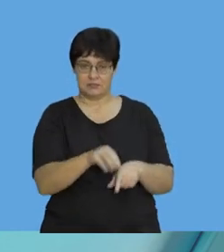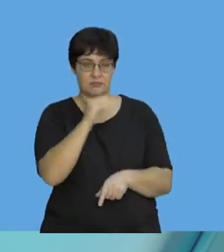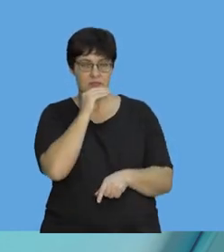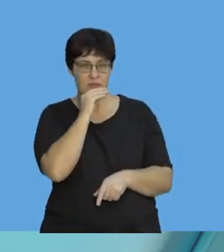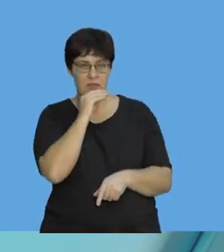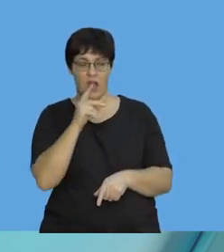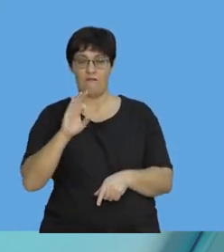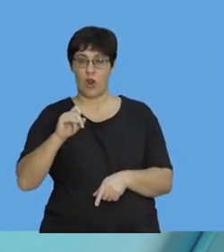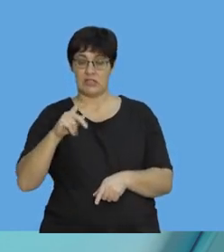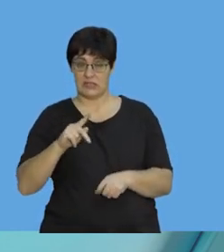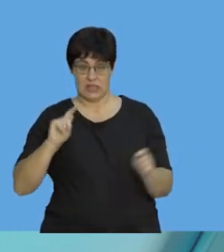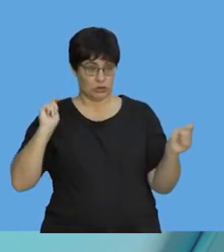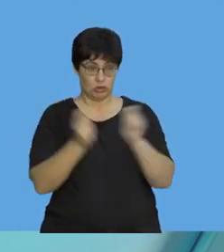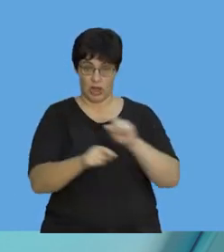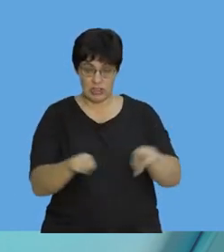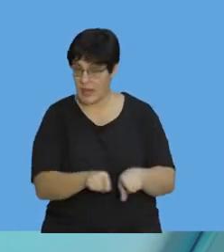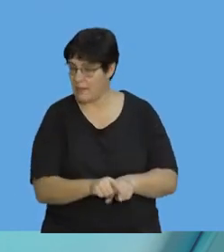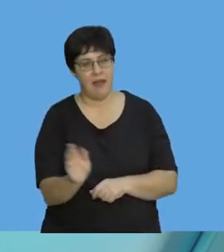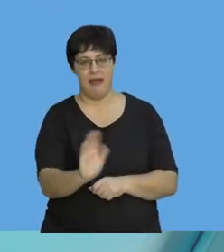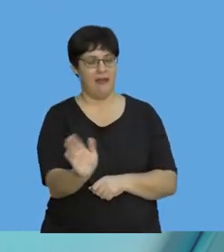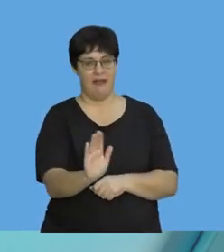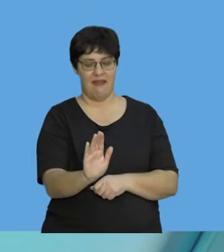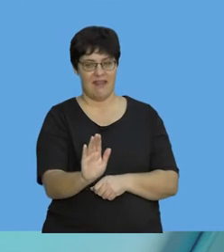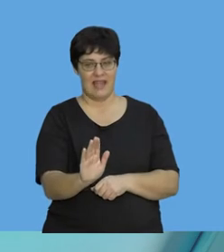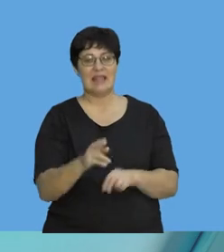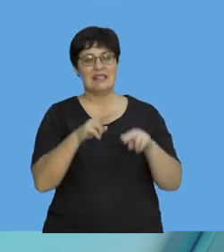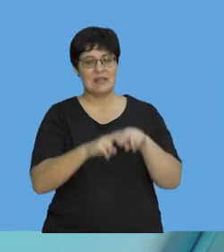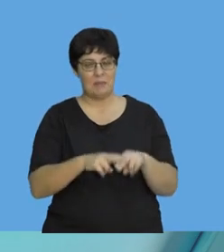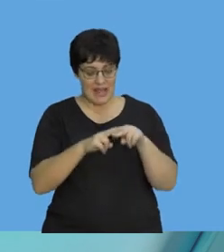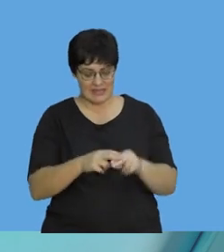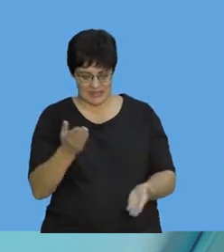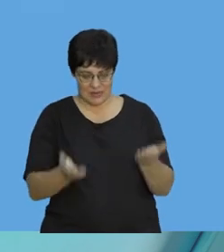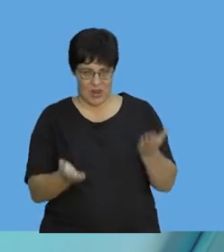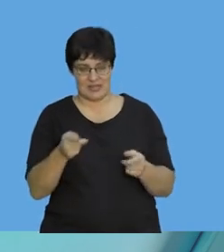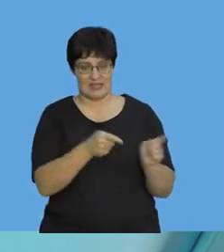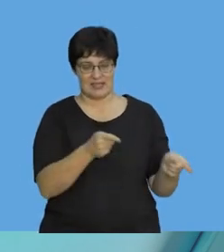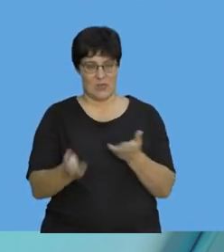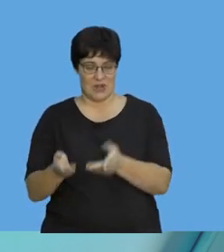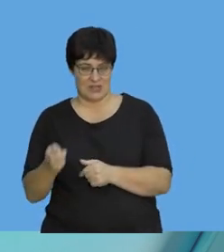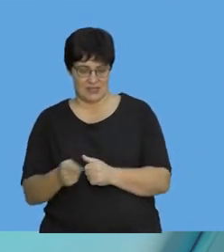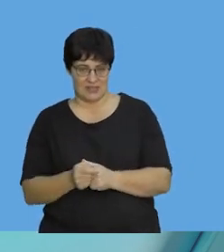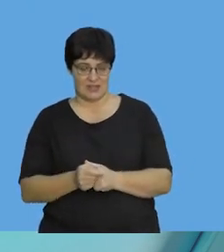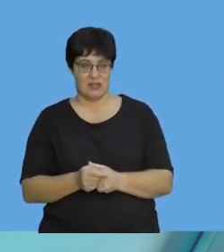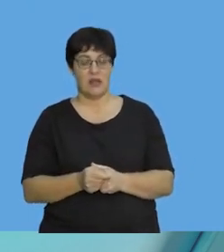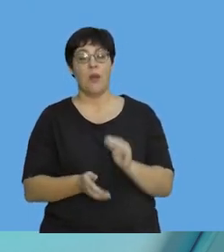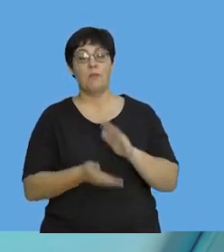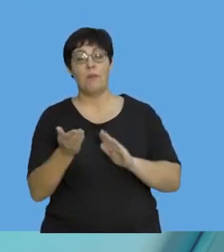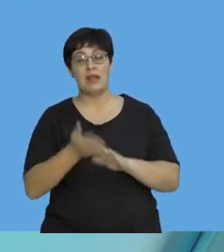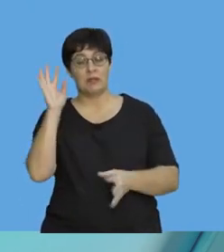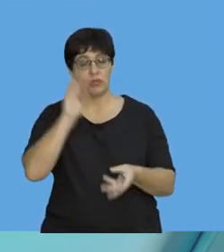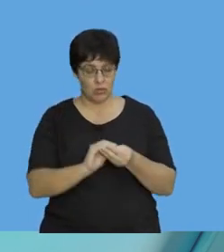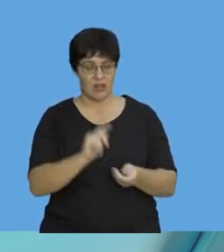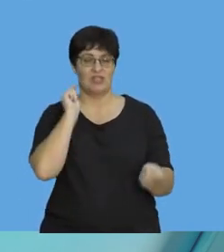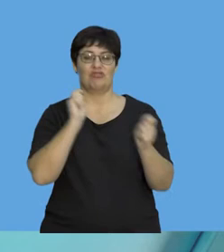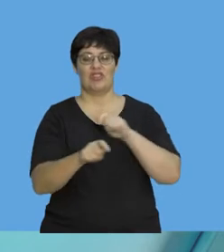not mean that they change their velocity by the same amount. Their total momentum will